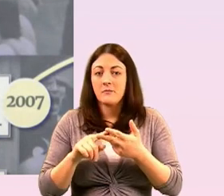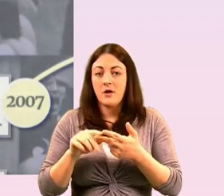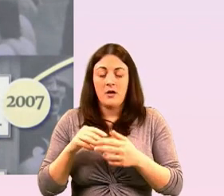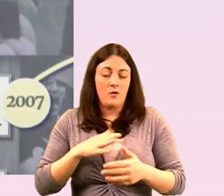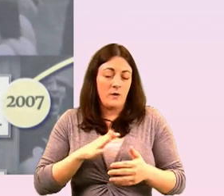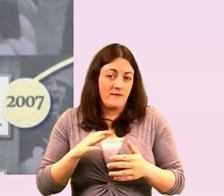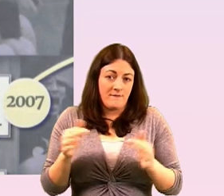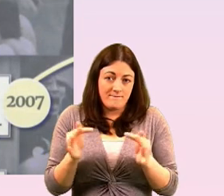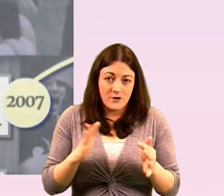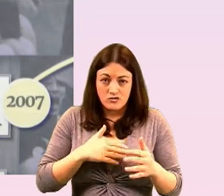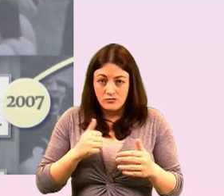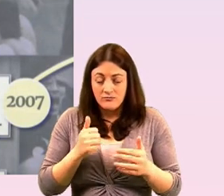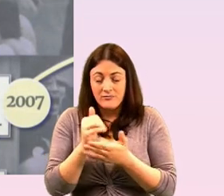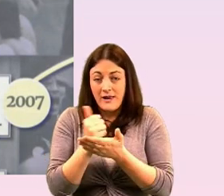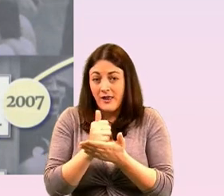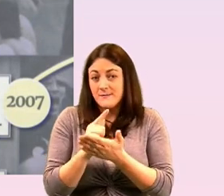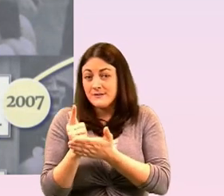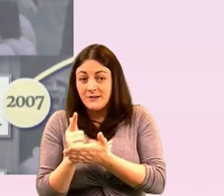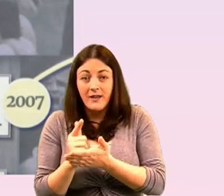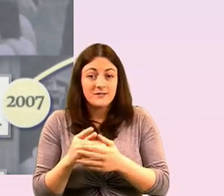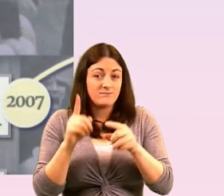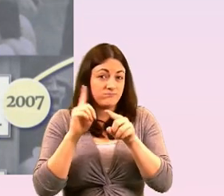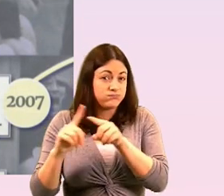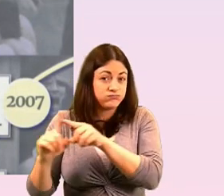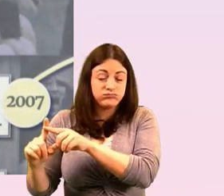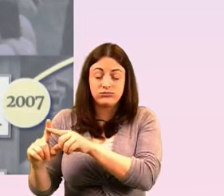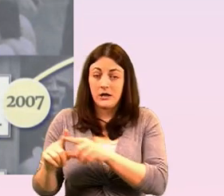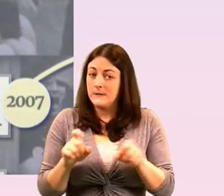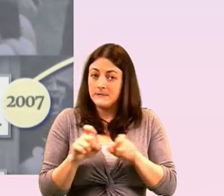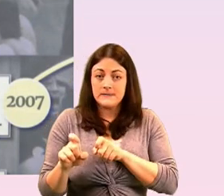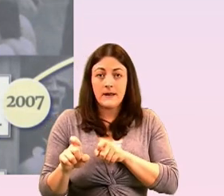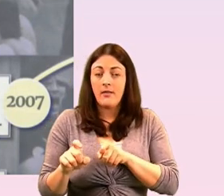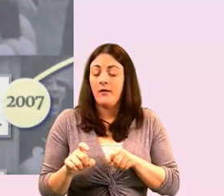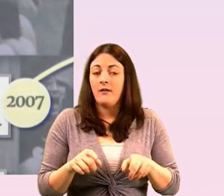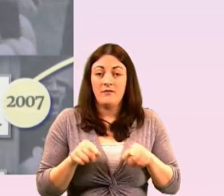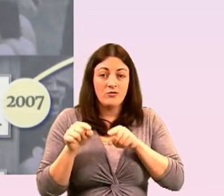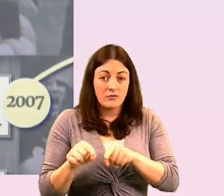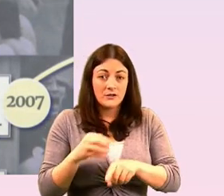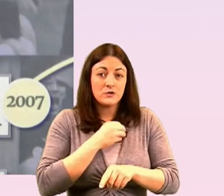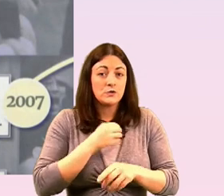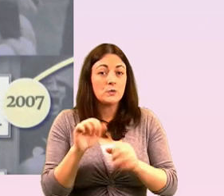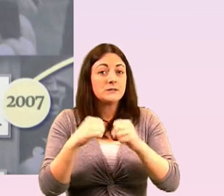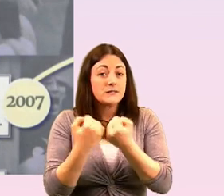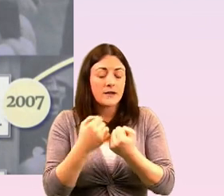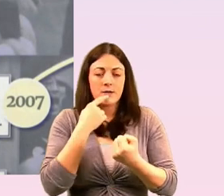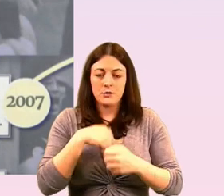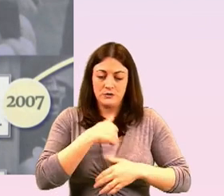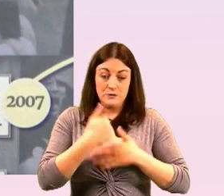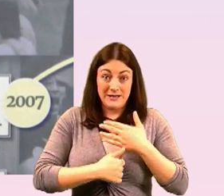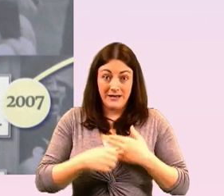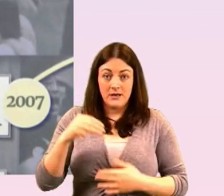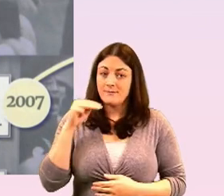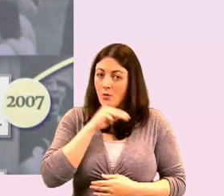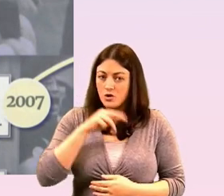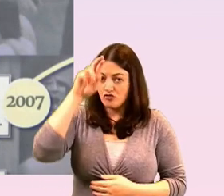real and present threats to our society today it's good that we remember but it's important that every other day of the